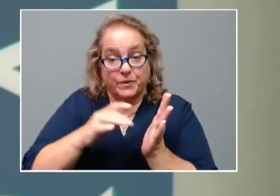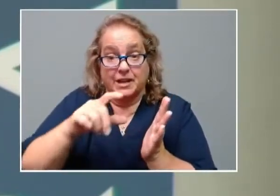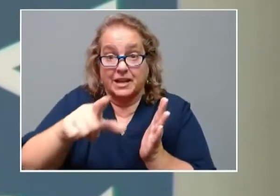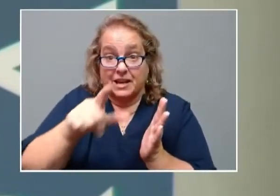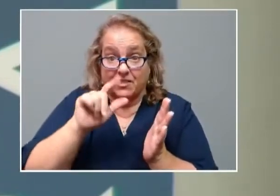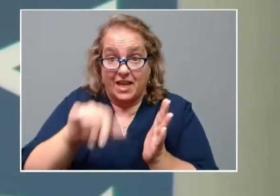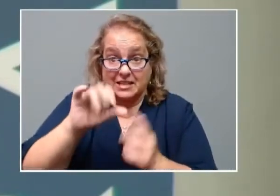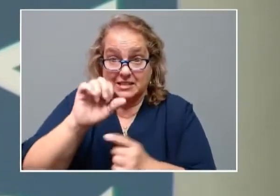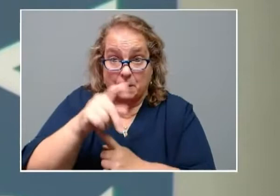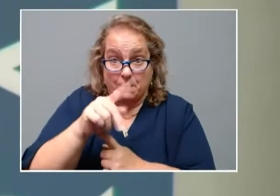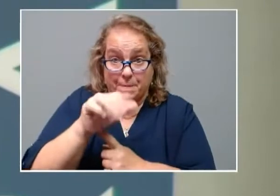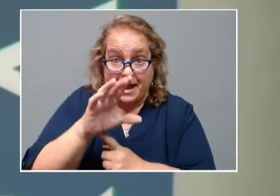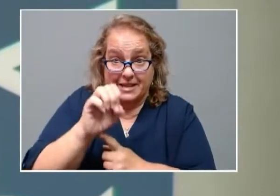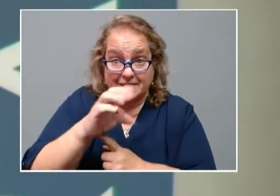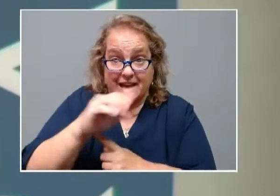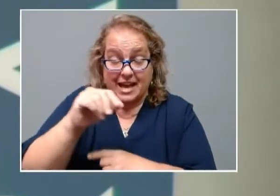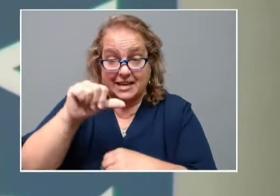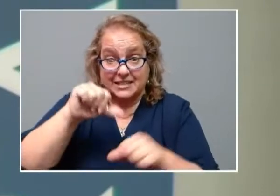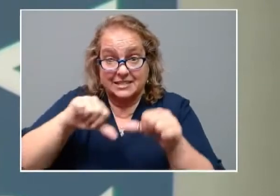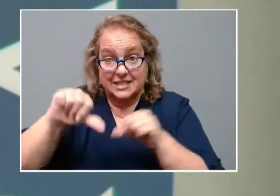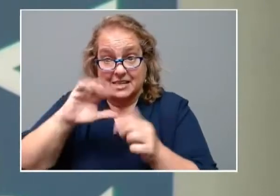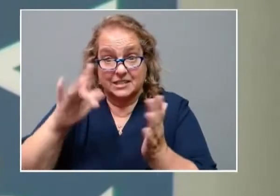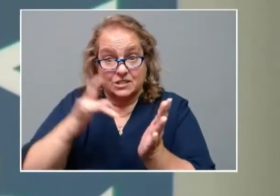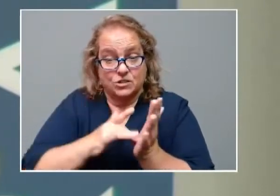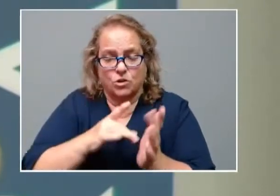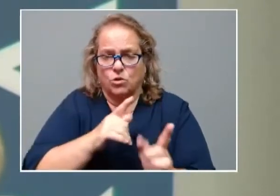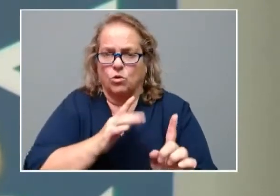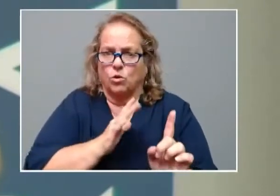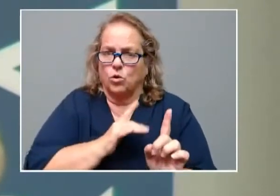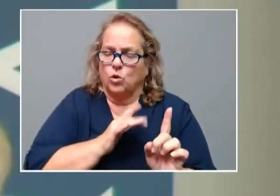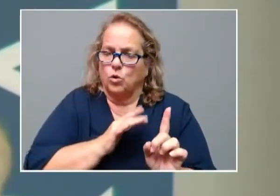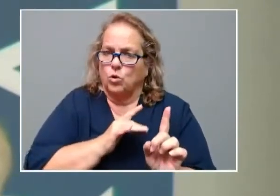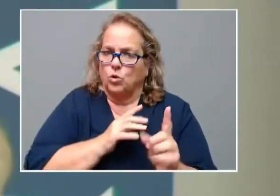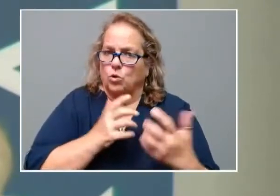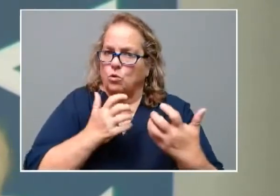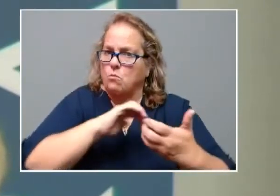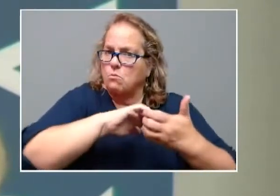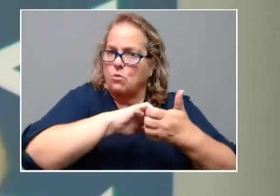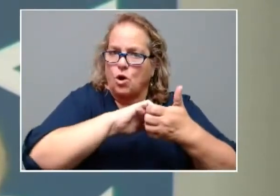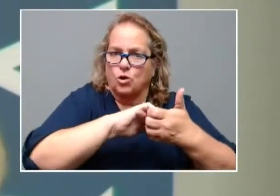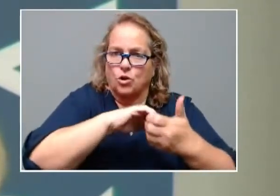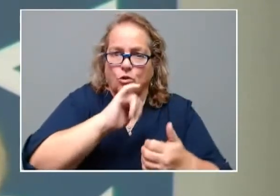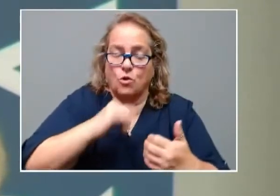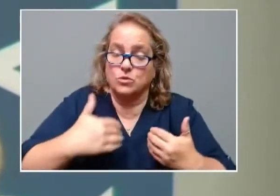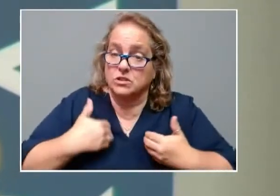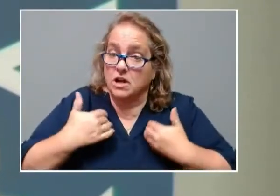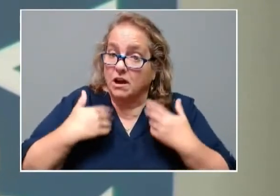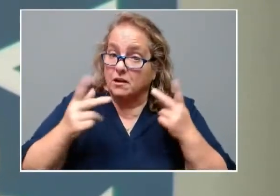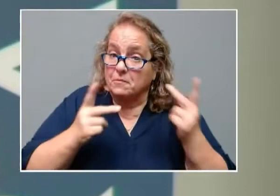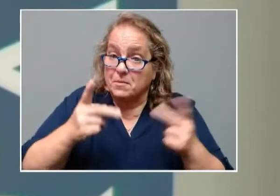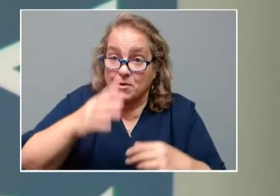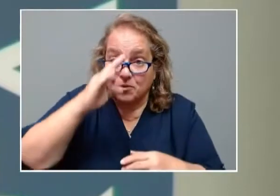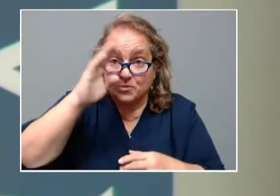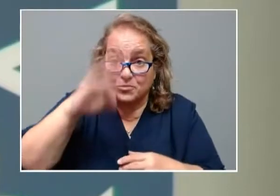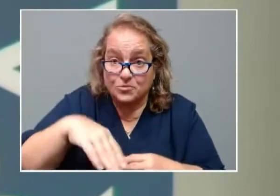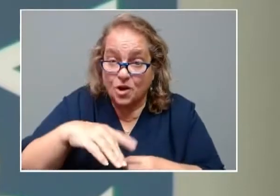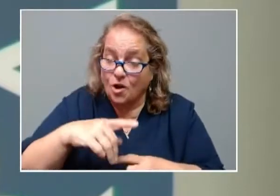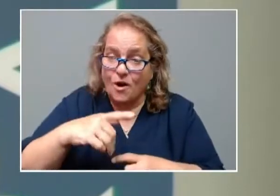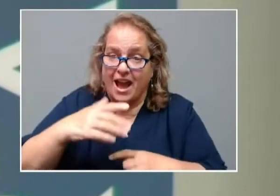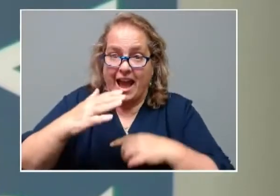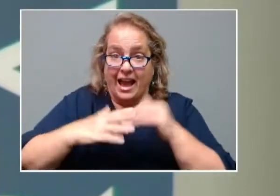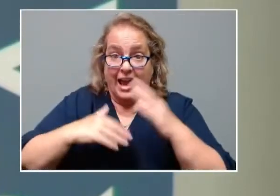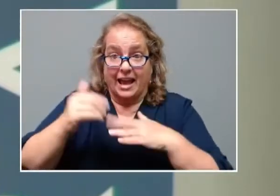gem for us to find at Ragent Corporation. Those young people, as you know, hand-billed satellites,